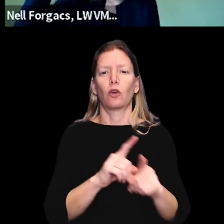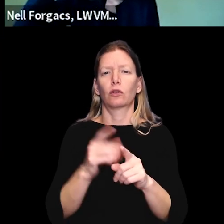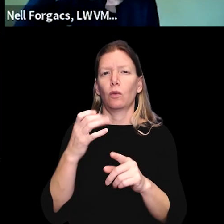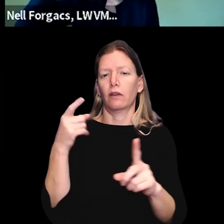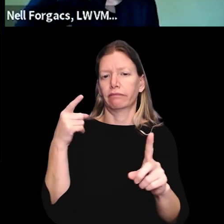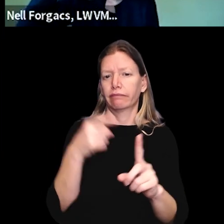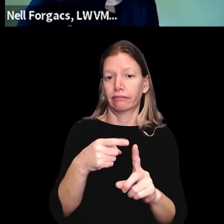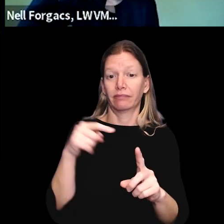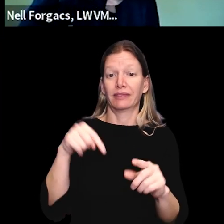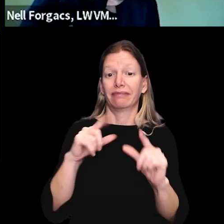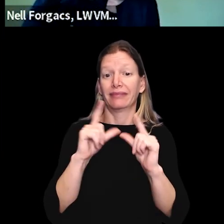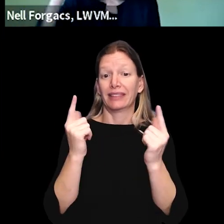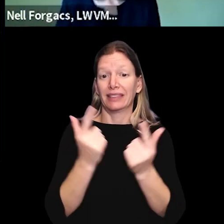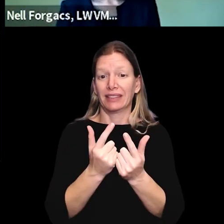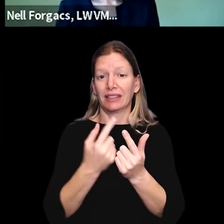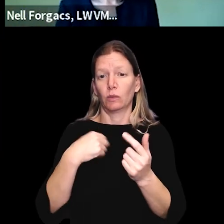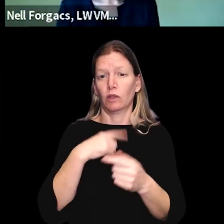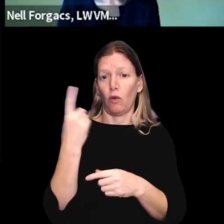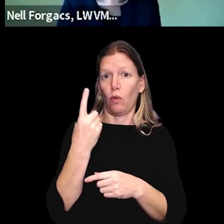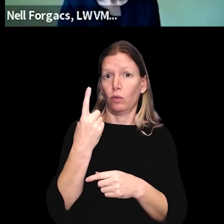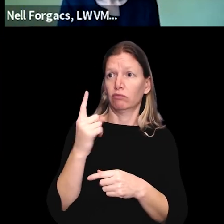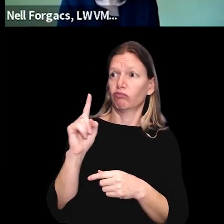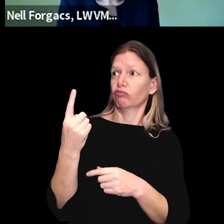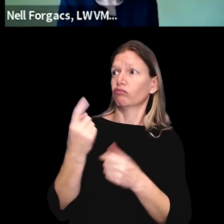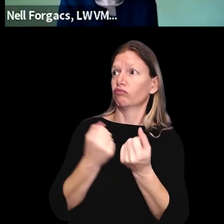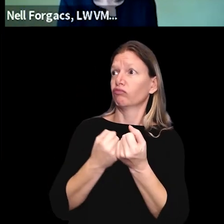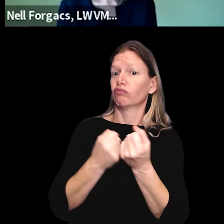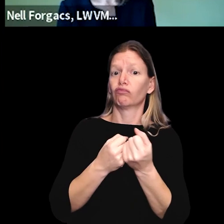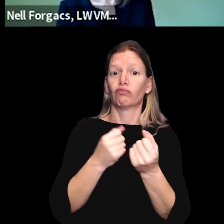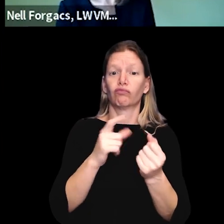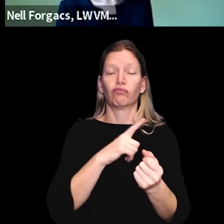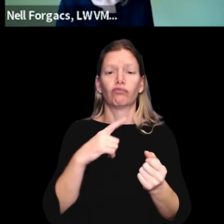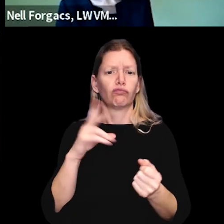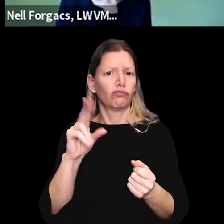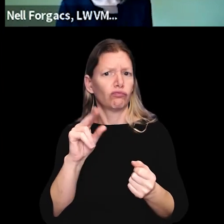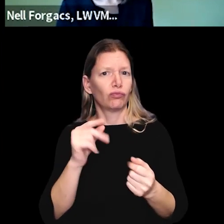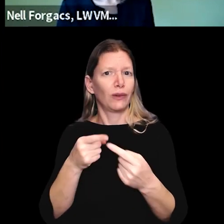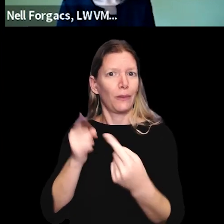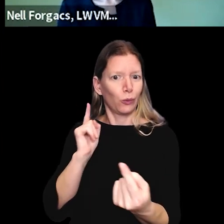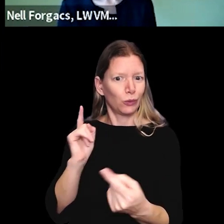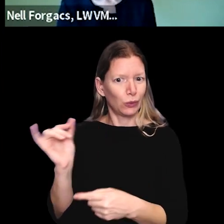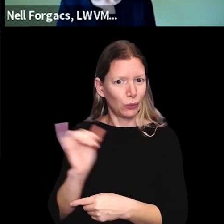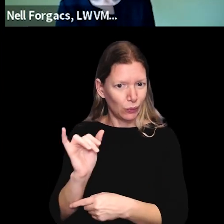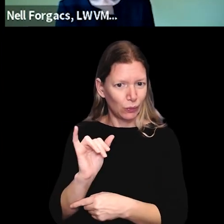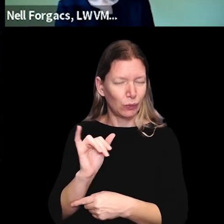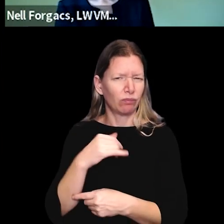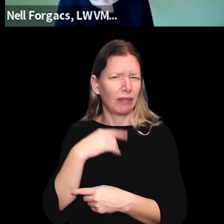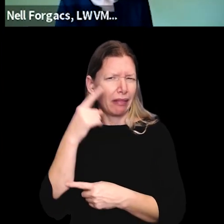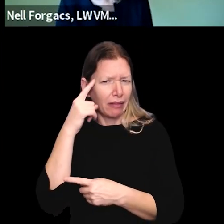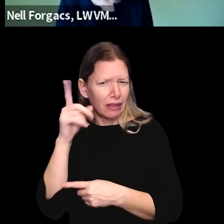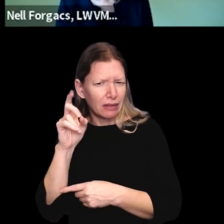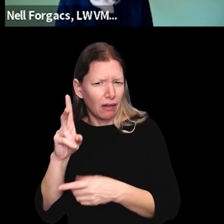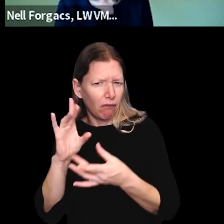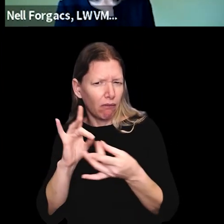I also wanted to highlight that the lead. We don't always just support legislation. We also oppose legislation, and as